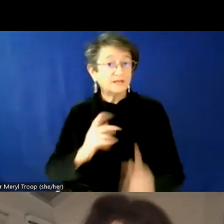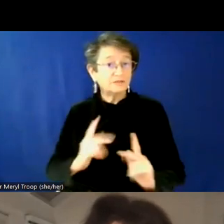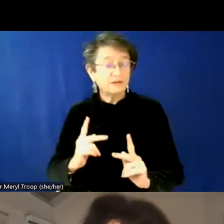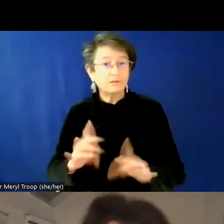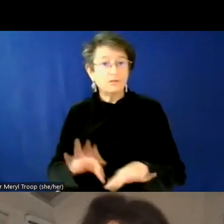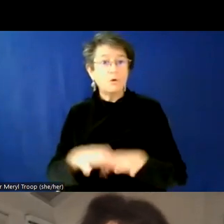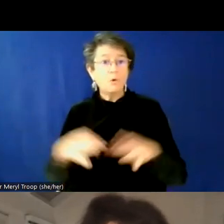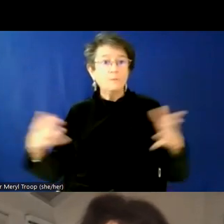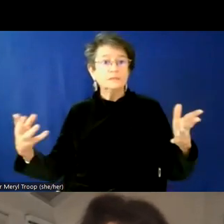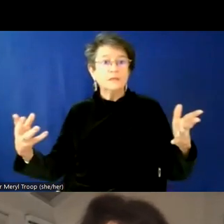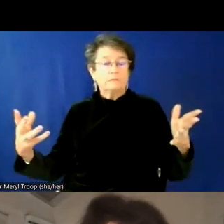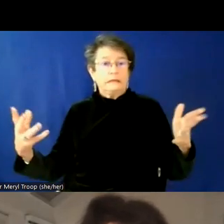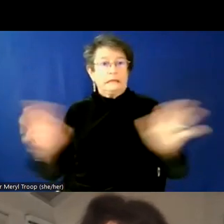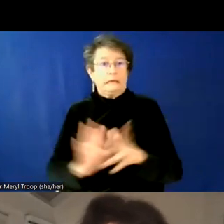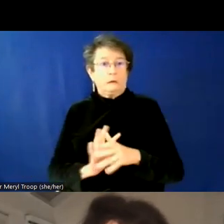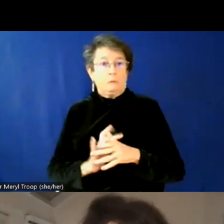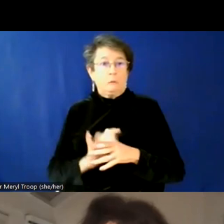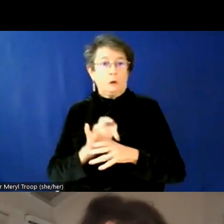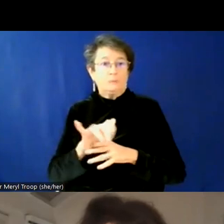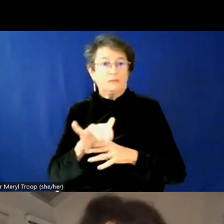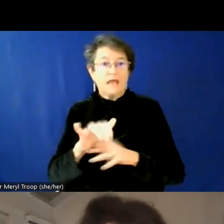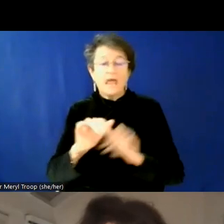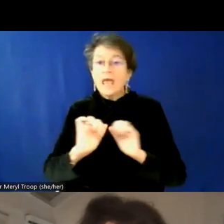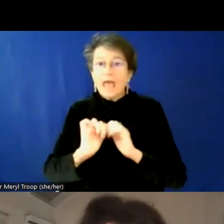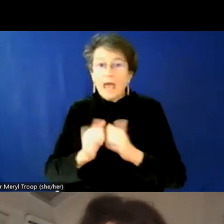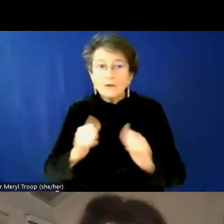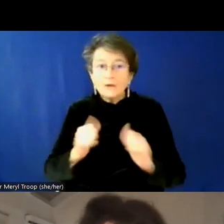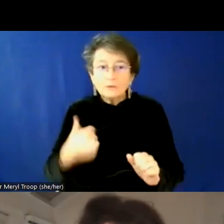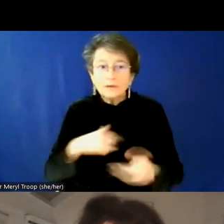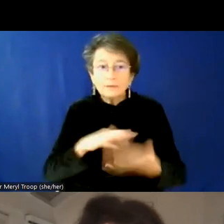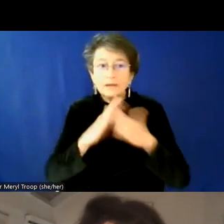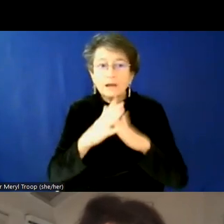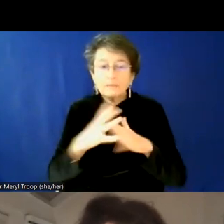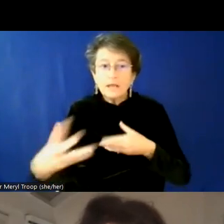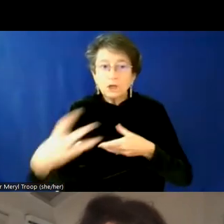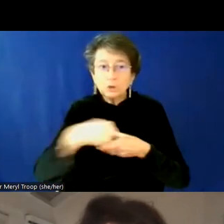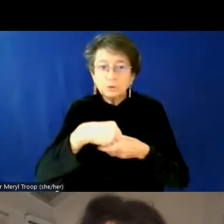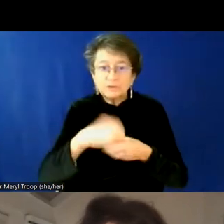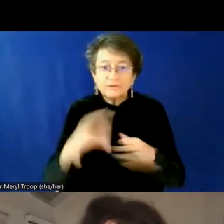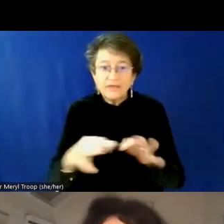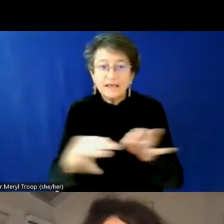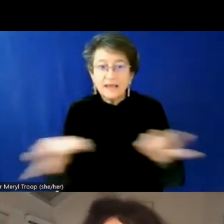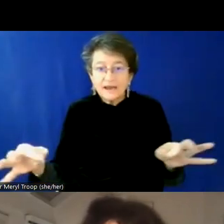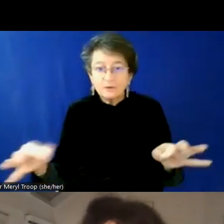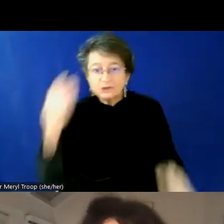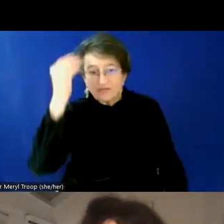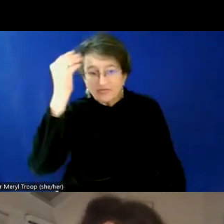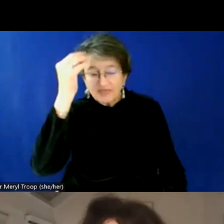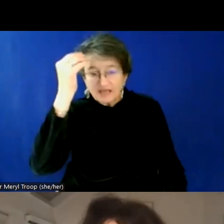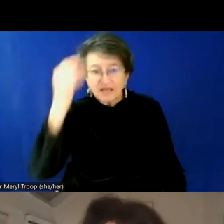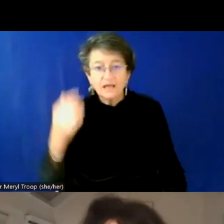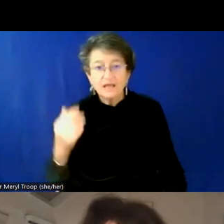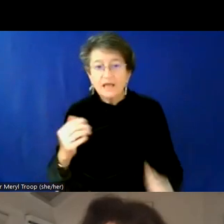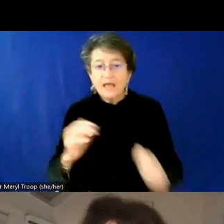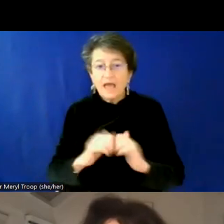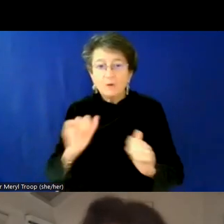of like, how can we be inclusive and getting into that line of thinking and that doing it for trans people is just a great jump and off point for